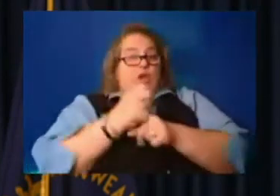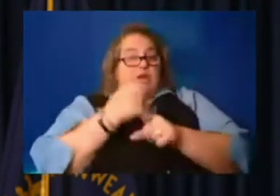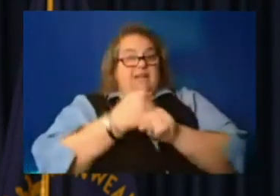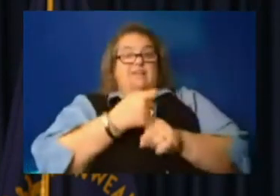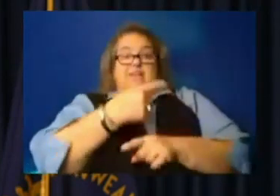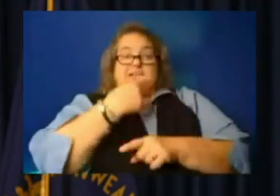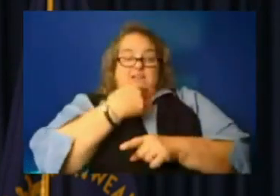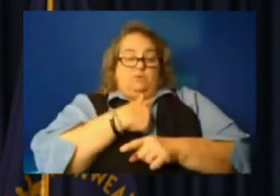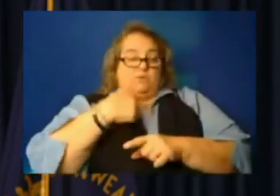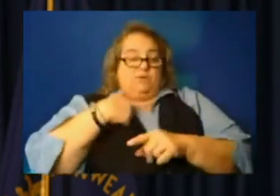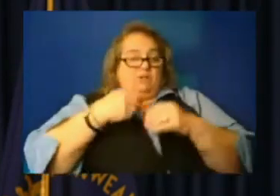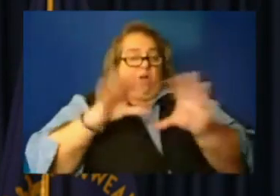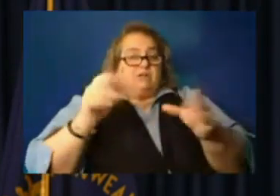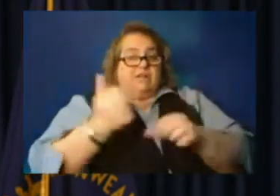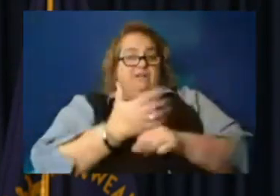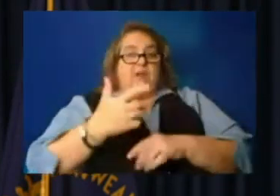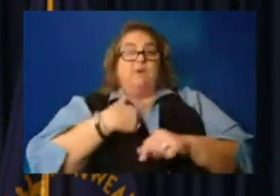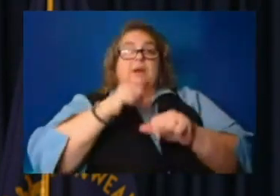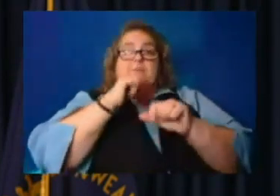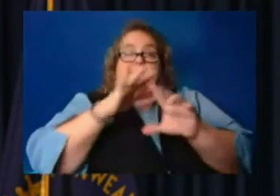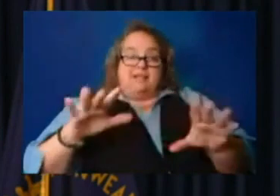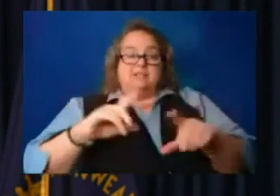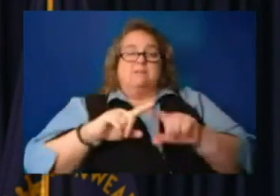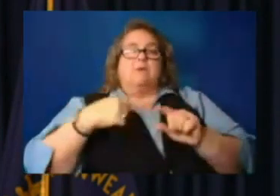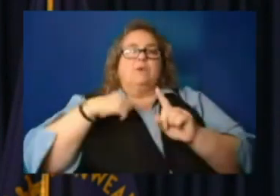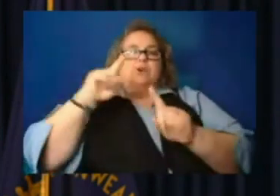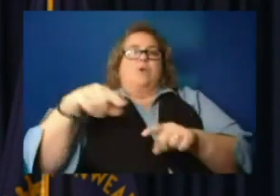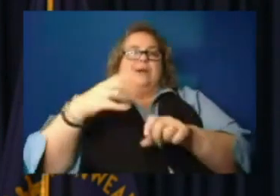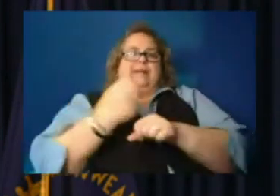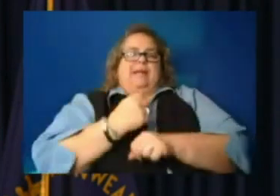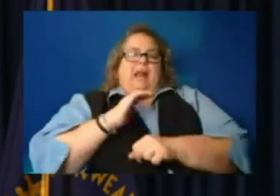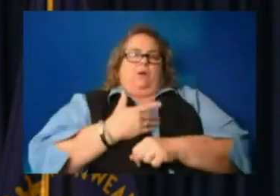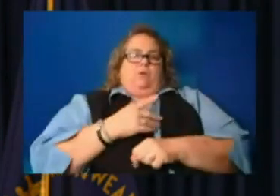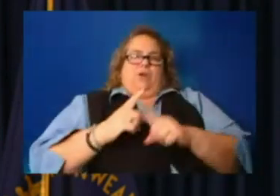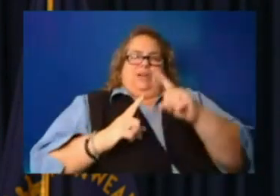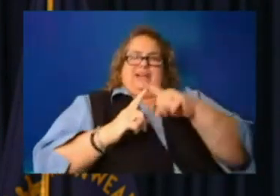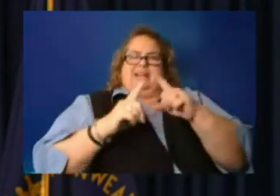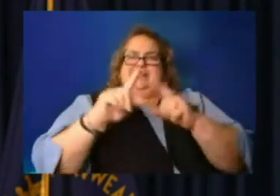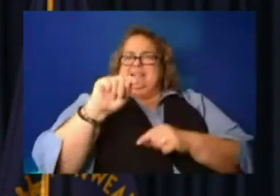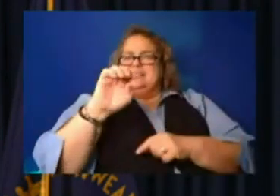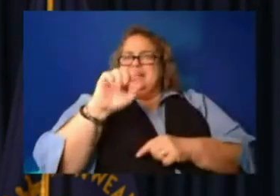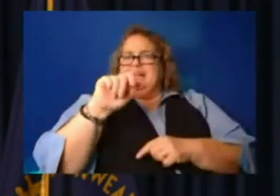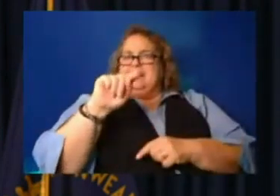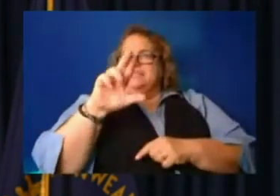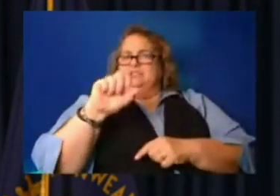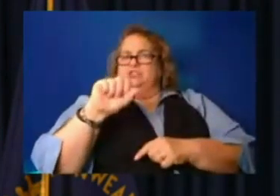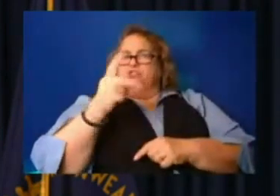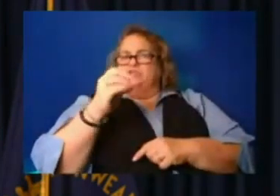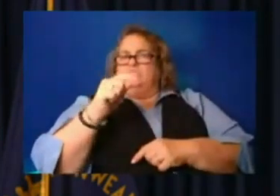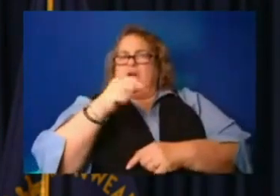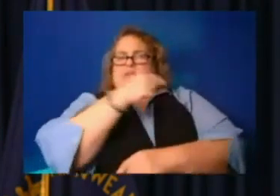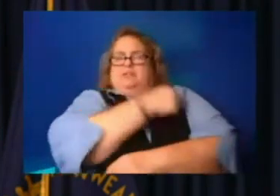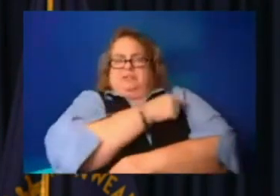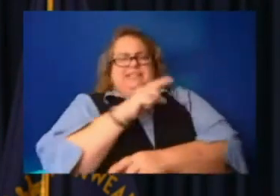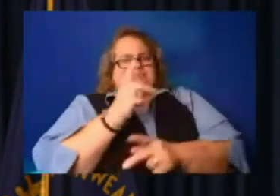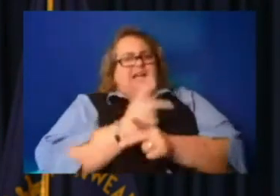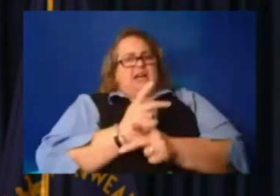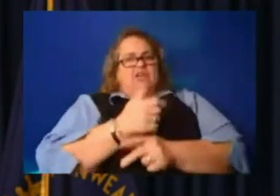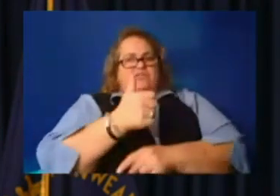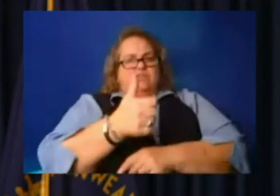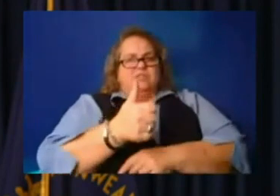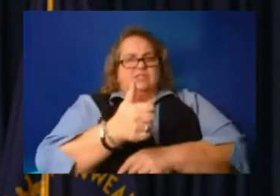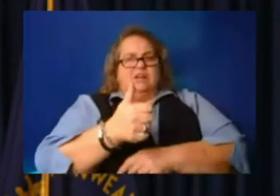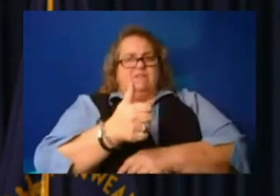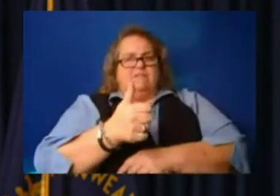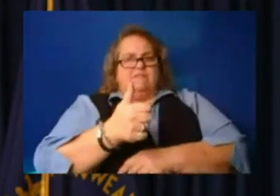here and we're going to get our tetanus shot. Uh, so people need to take care of themselves during this. Um, they need to get